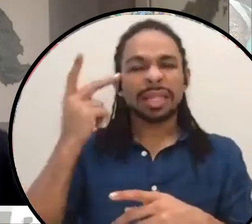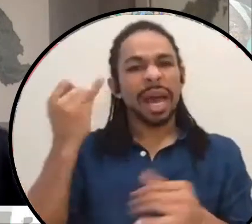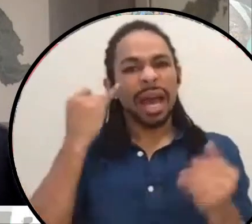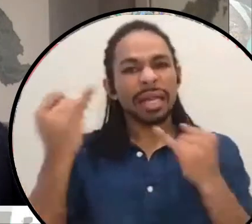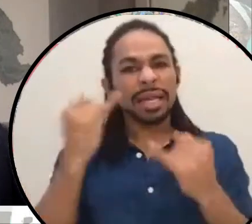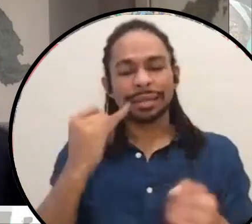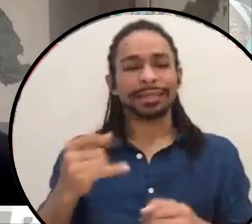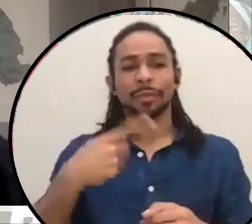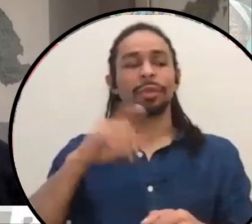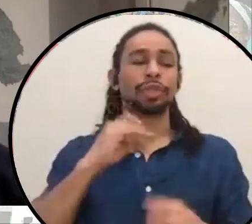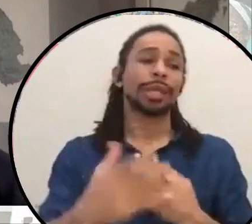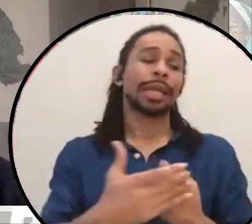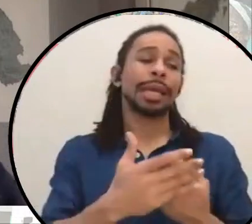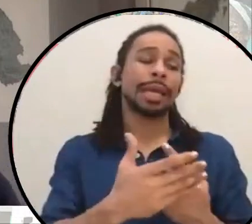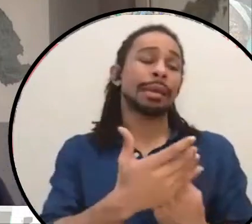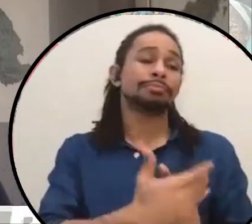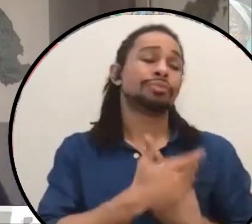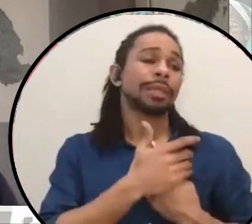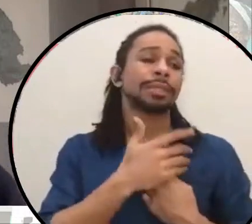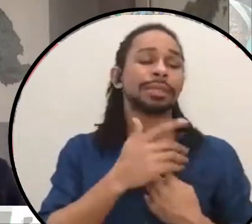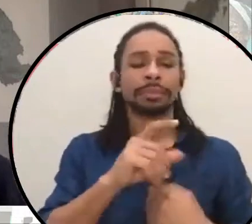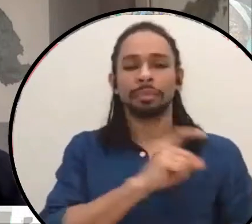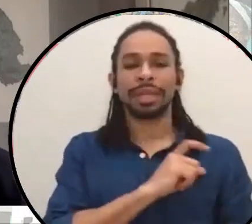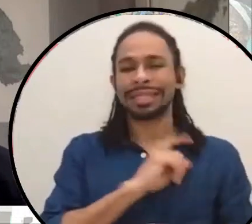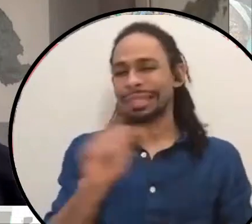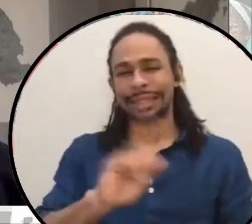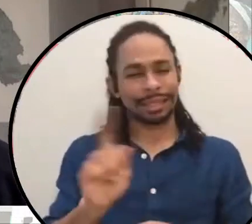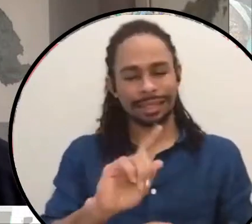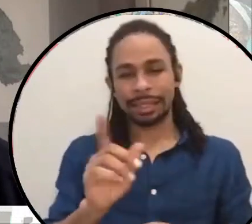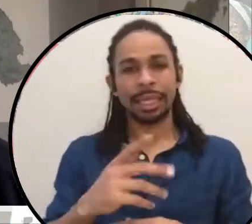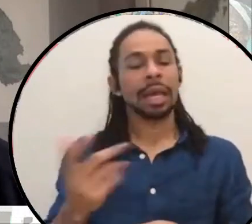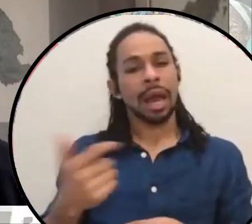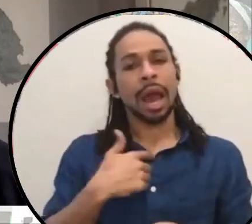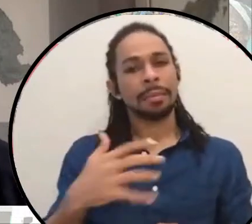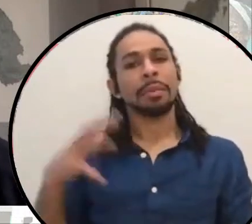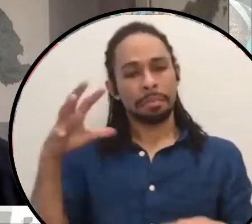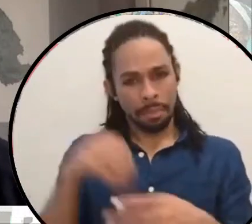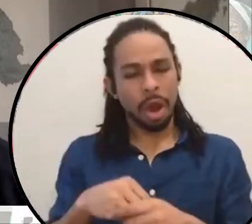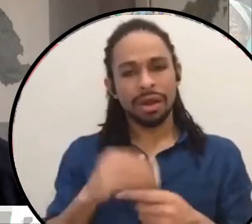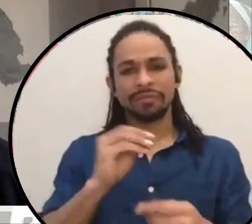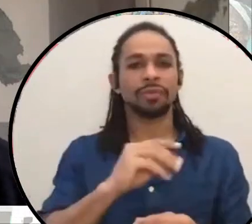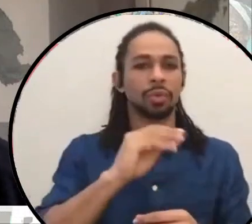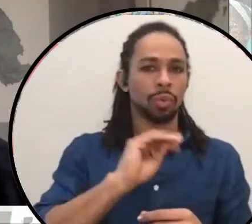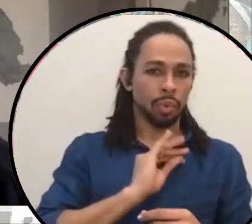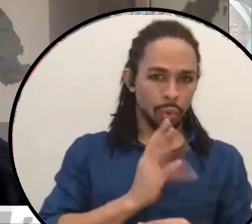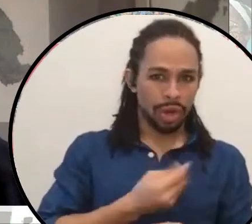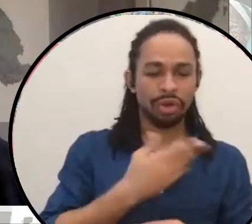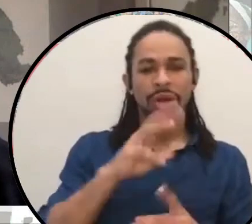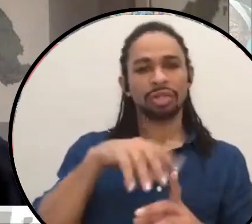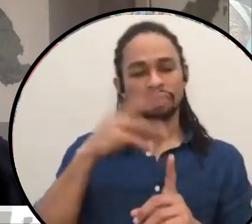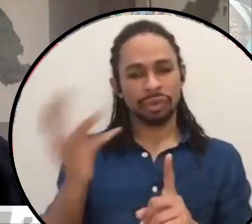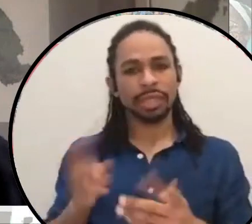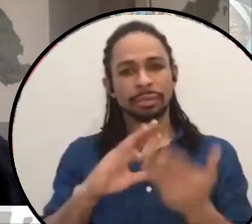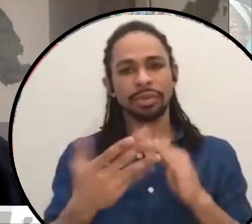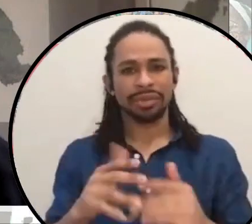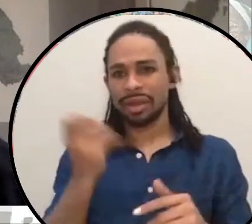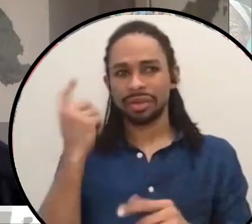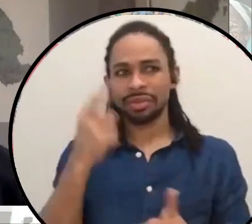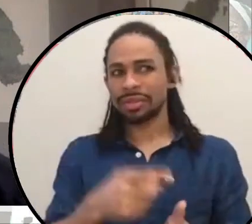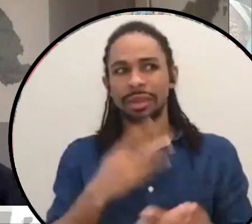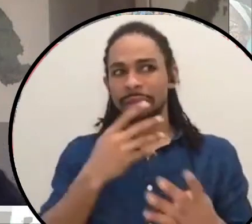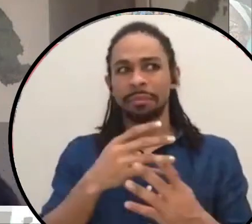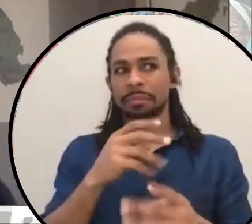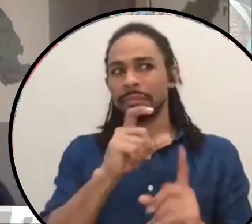part, I am part of feminist and queer and trans communities that know that police are really bad for us and that prisons are terrifying, horrible,